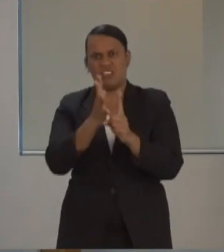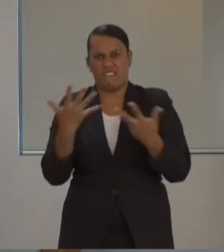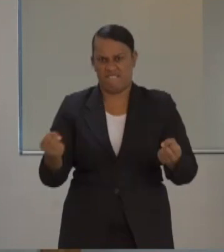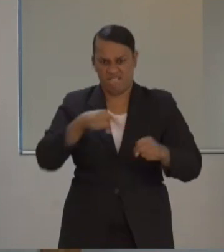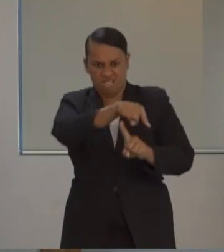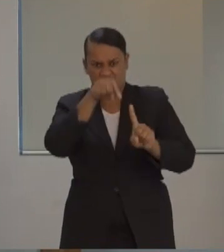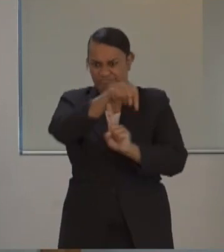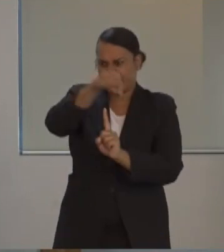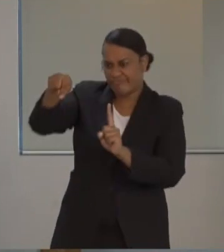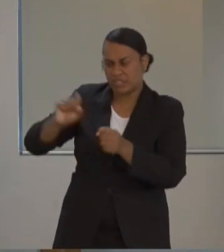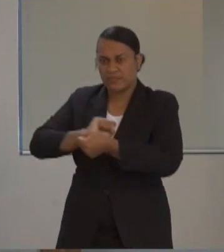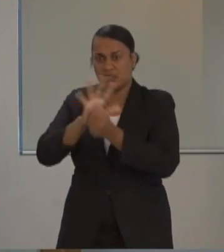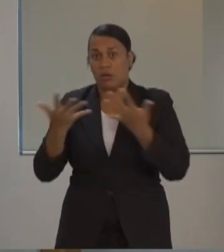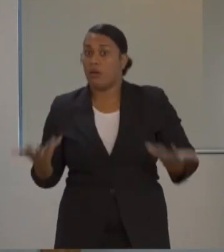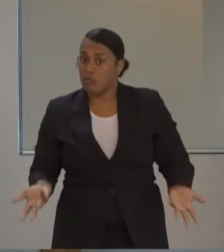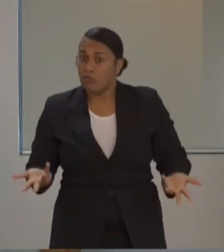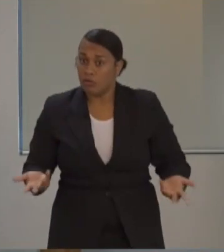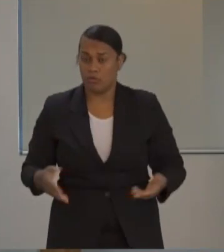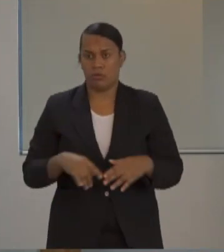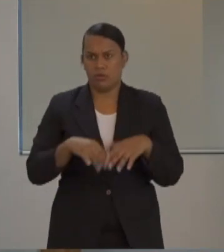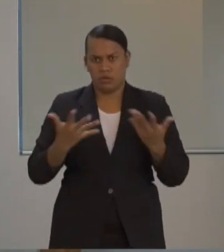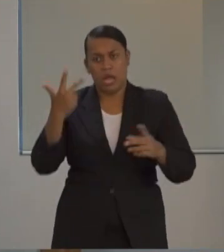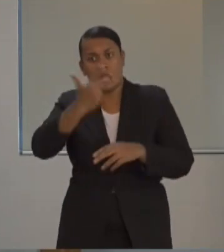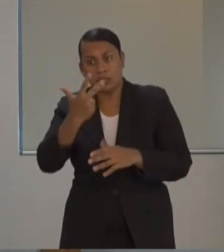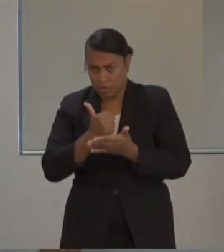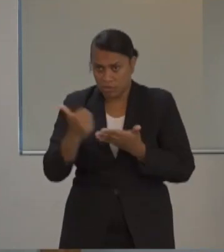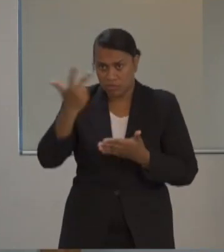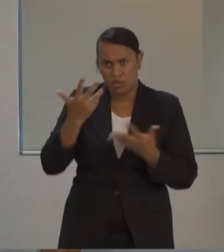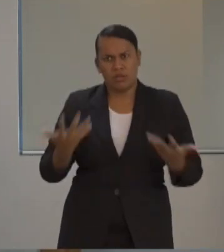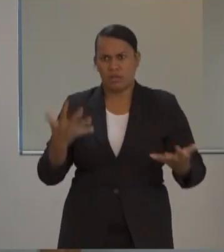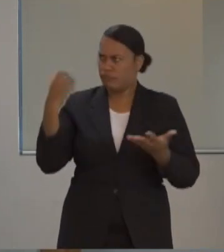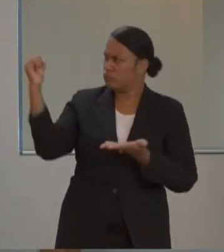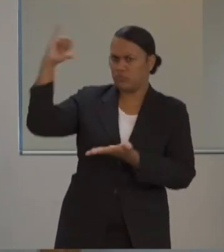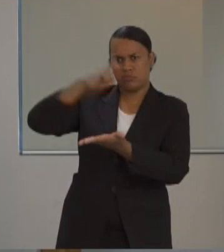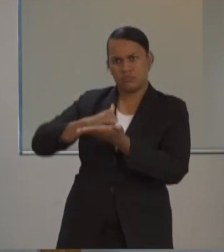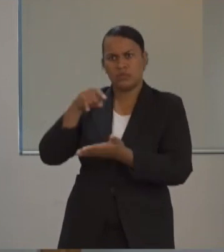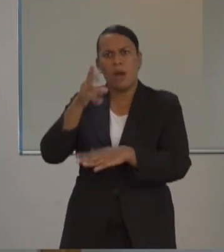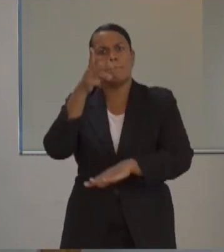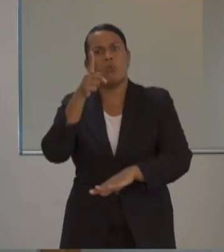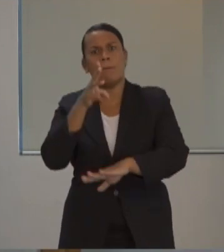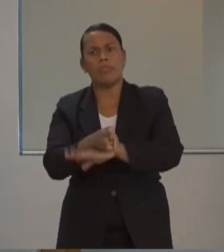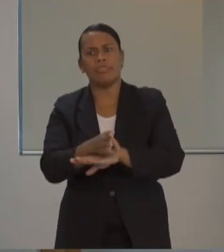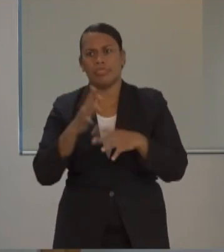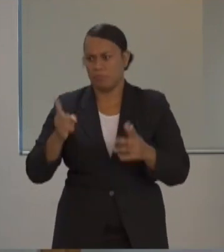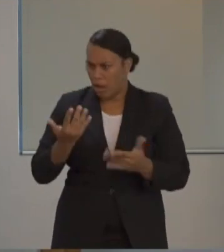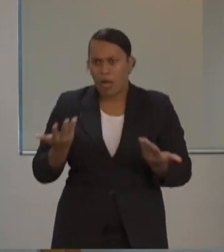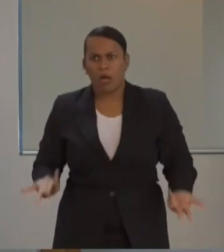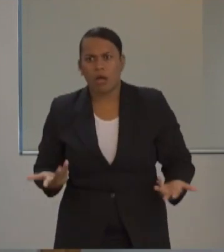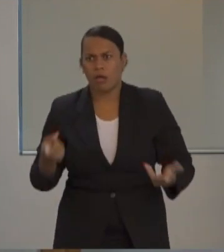18th case has been present in Fiji for almost a month, while our transmission risk is low.